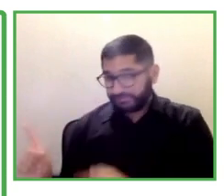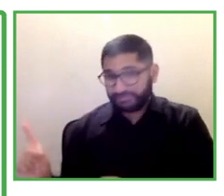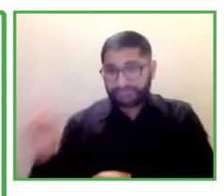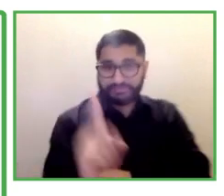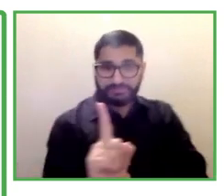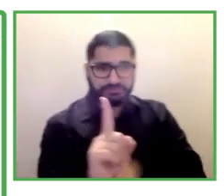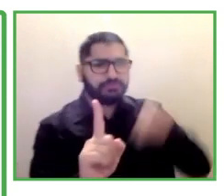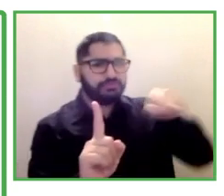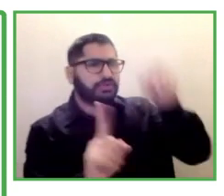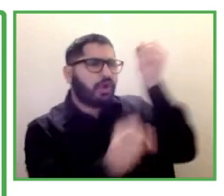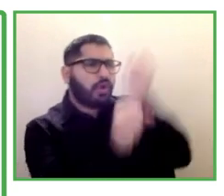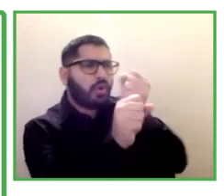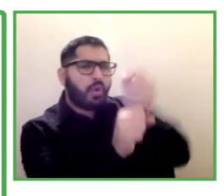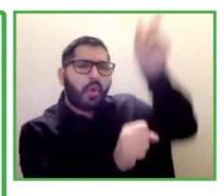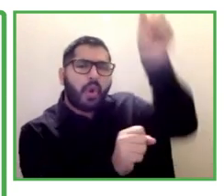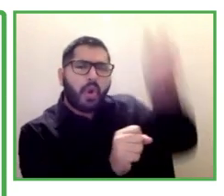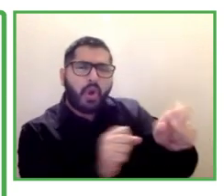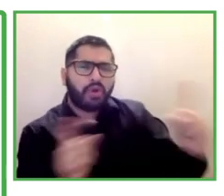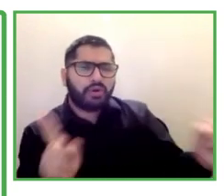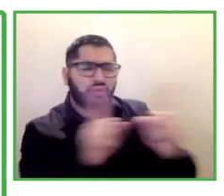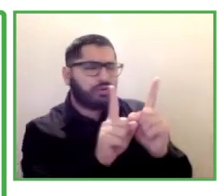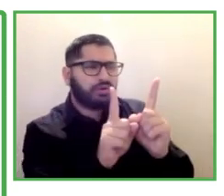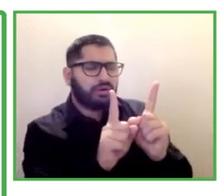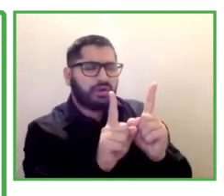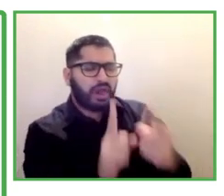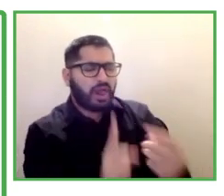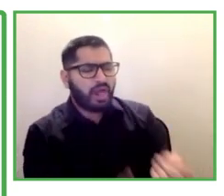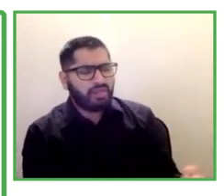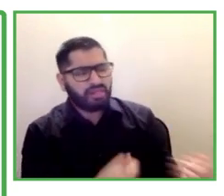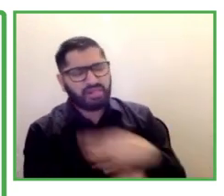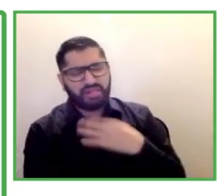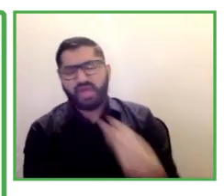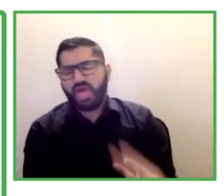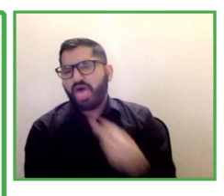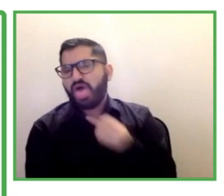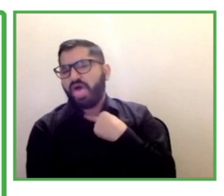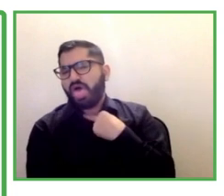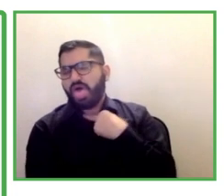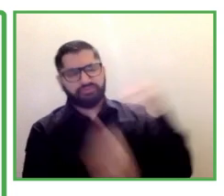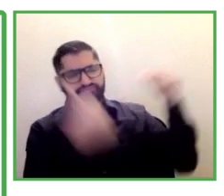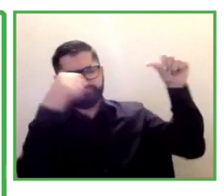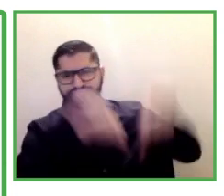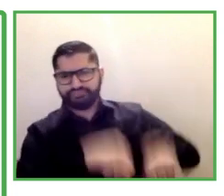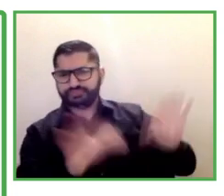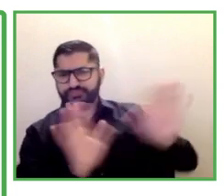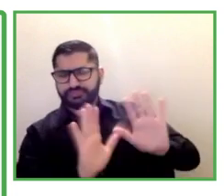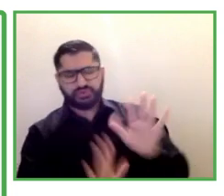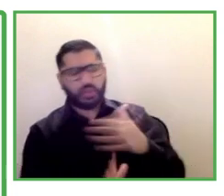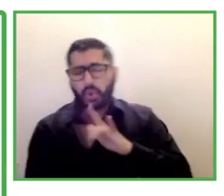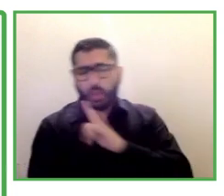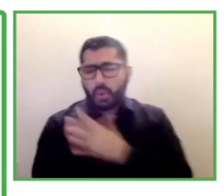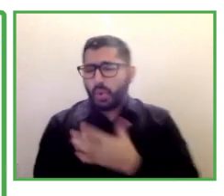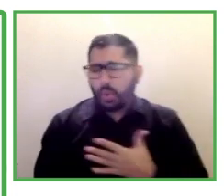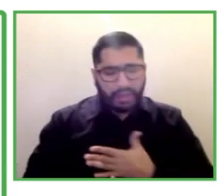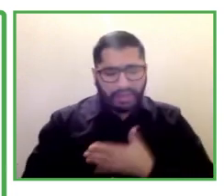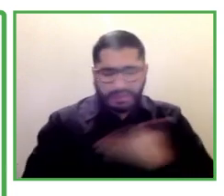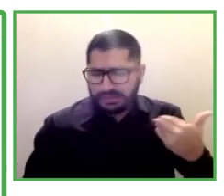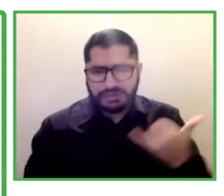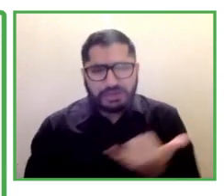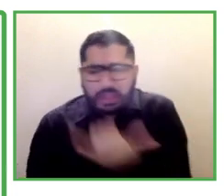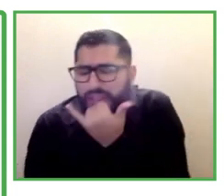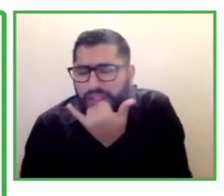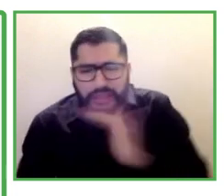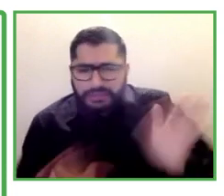that's really the most important thing is the right person for the right job. When we go into employment